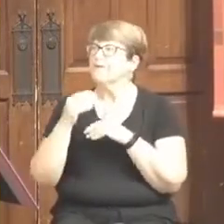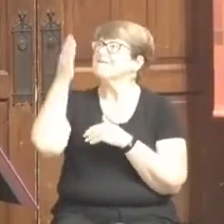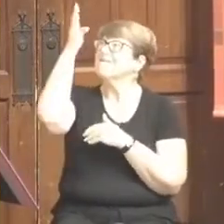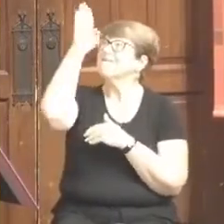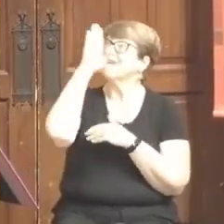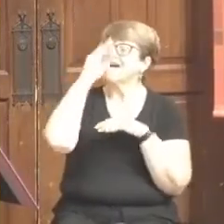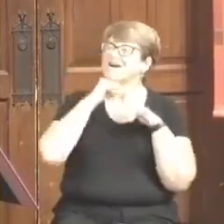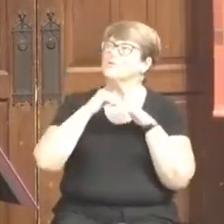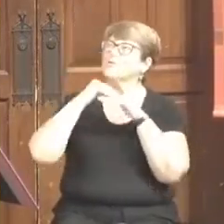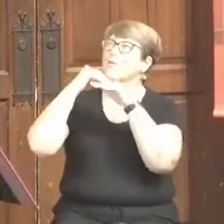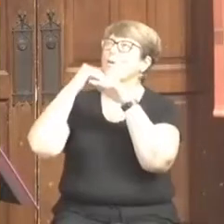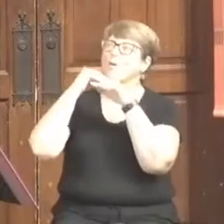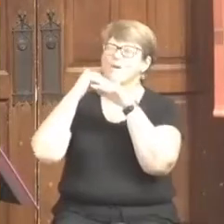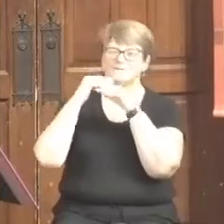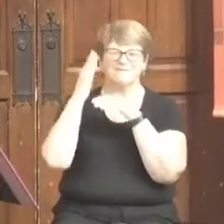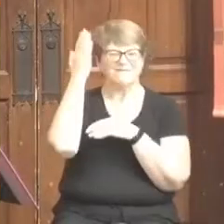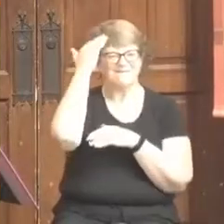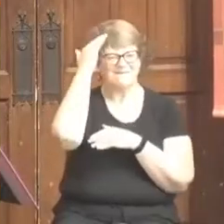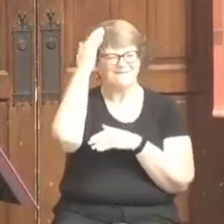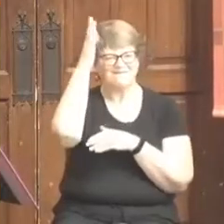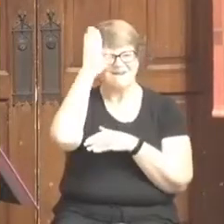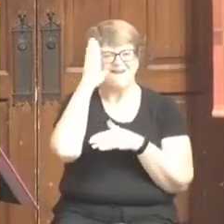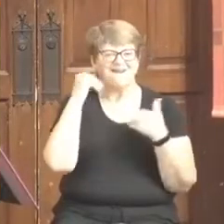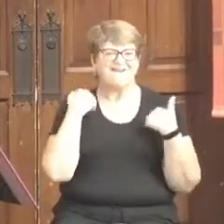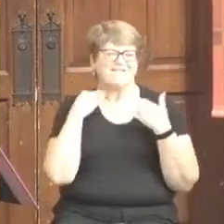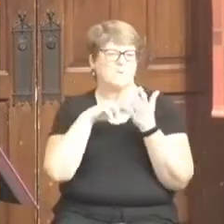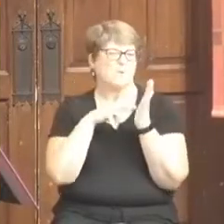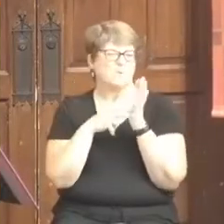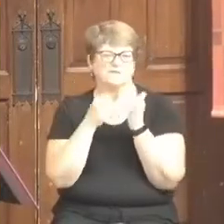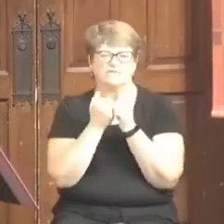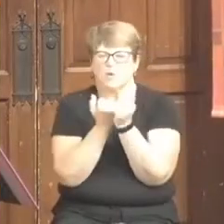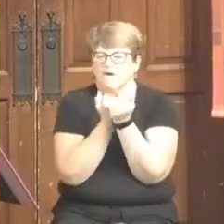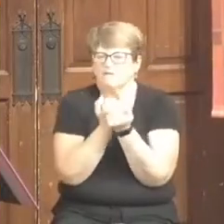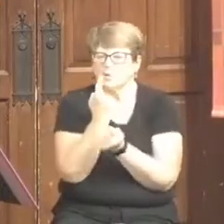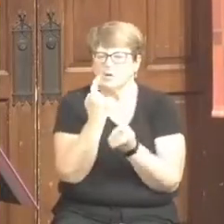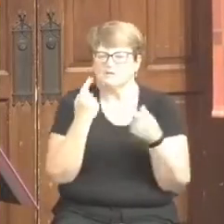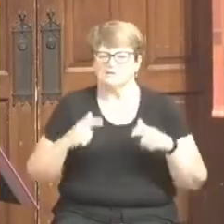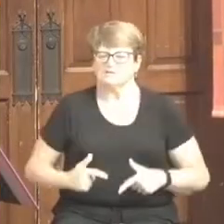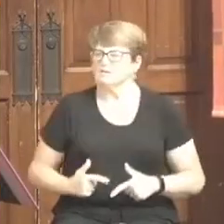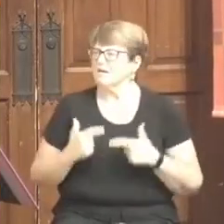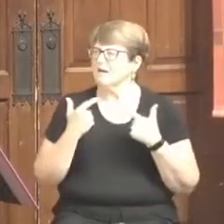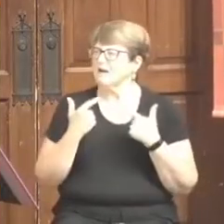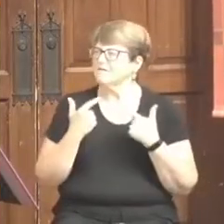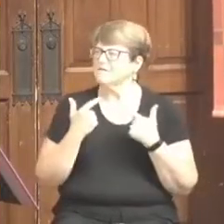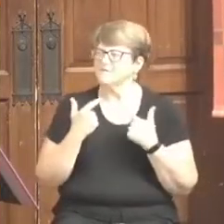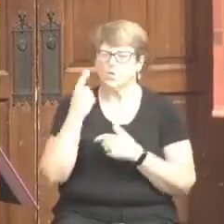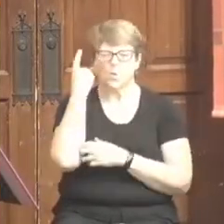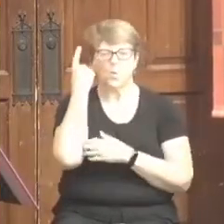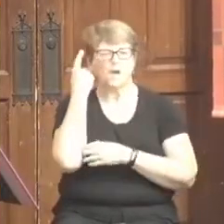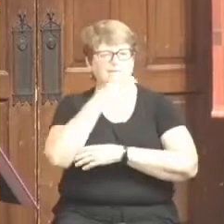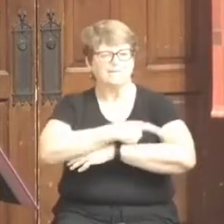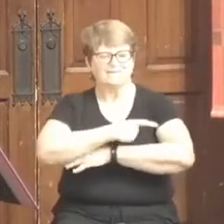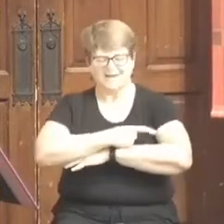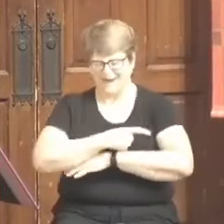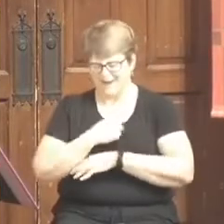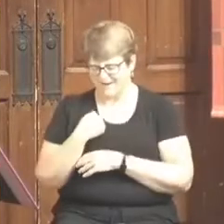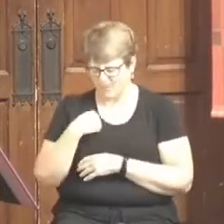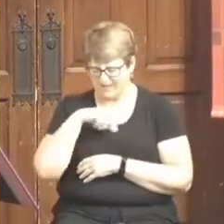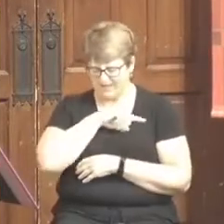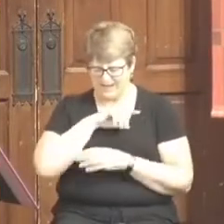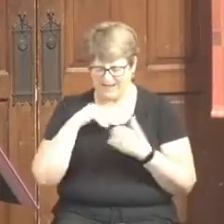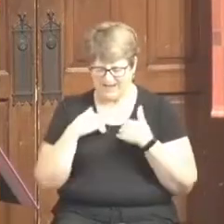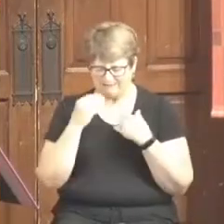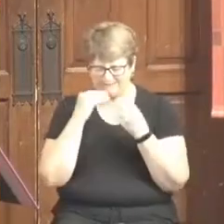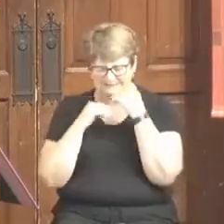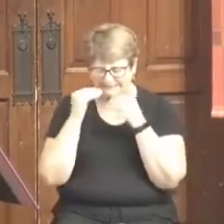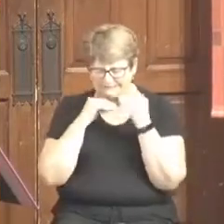and God has a purpose for every life. And so I'll never forget one day when we had a cover dish